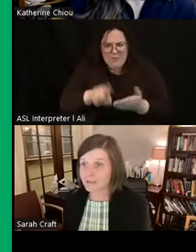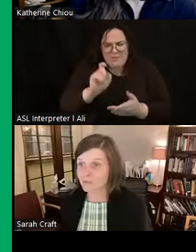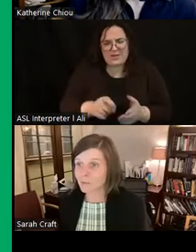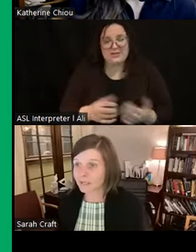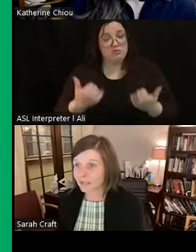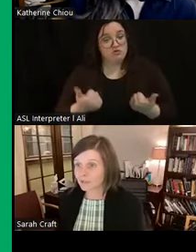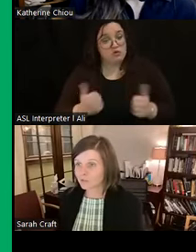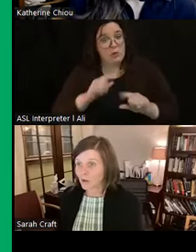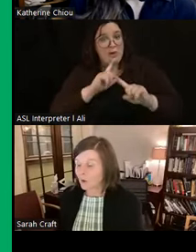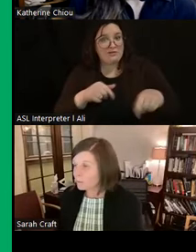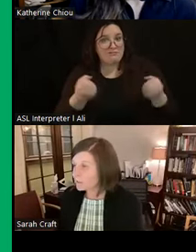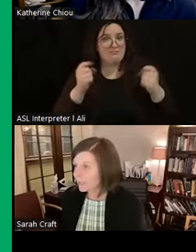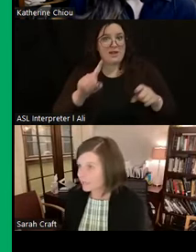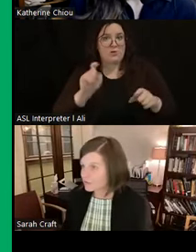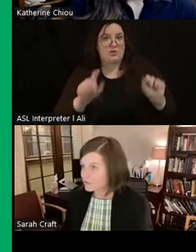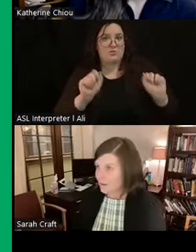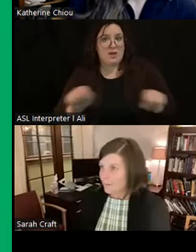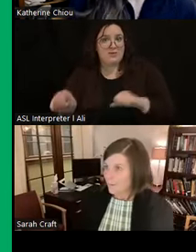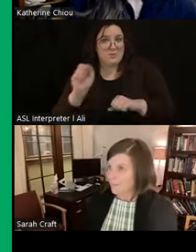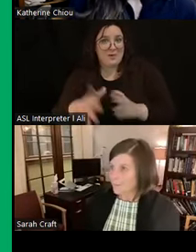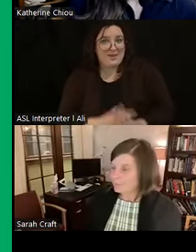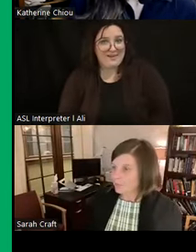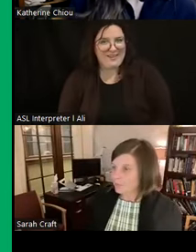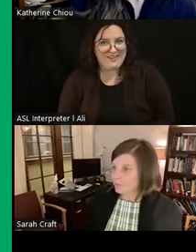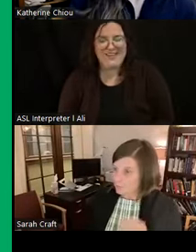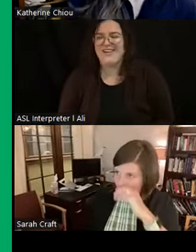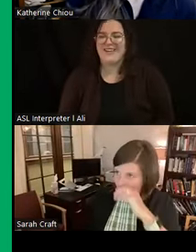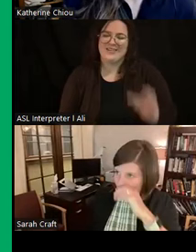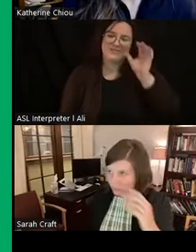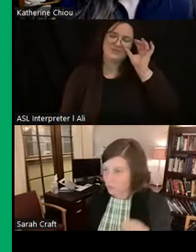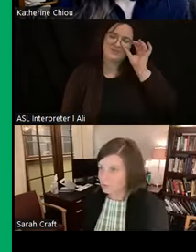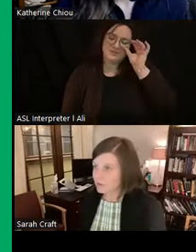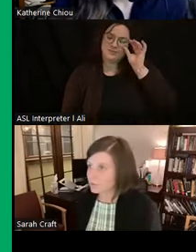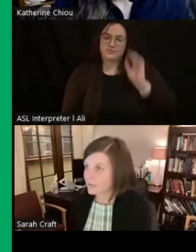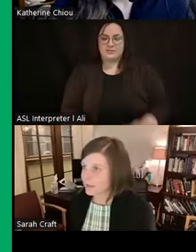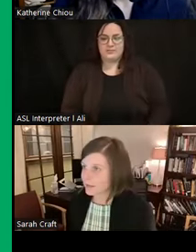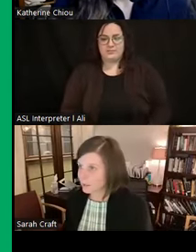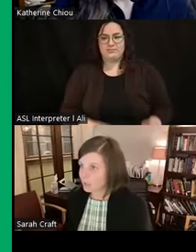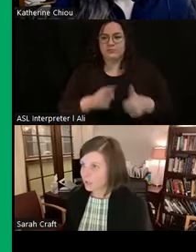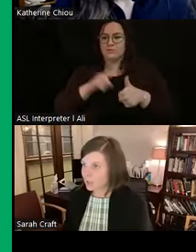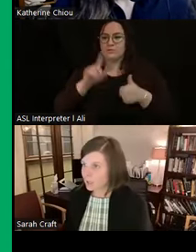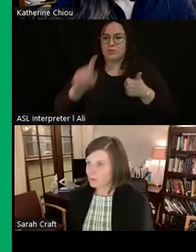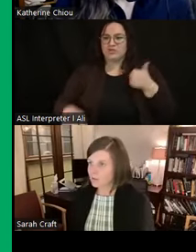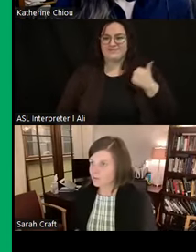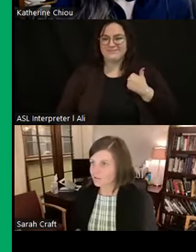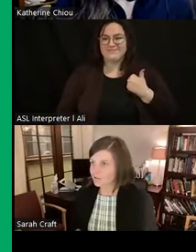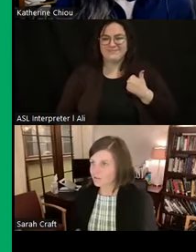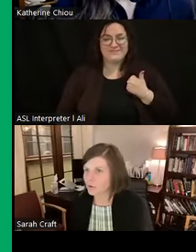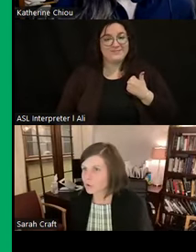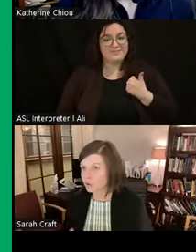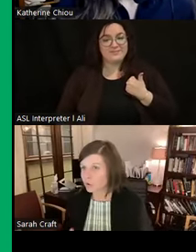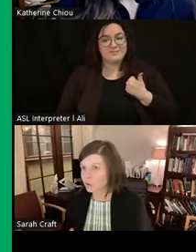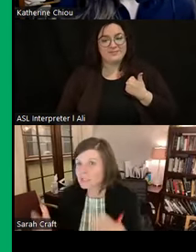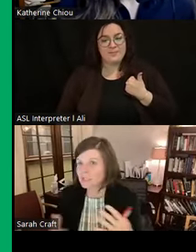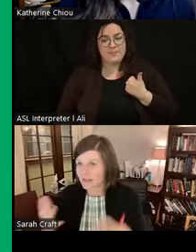and get to as many as we can, y'all. One of the first questions that came up was thinking